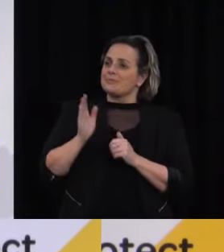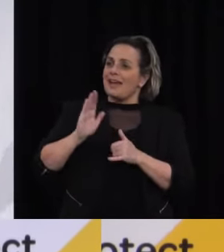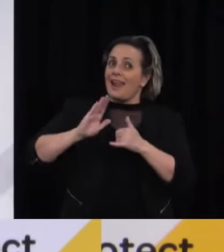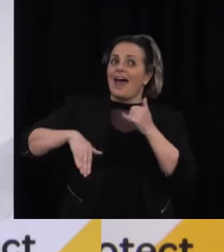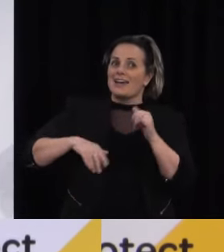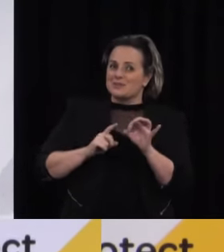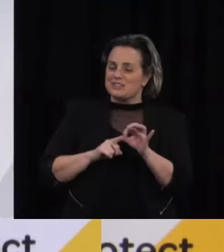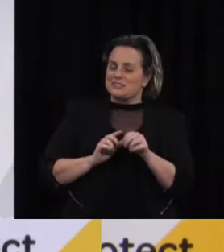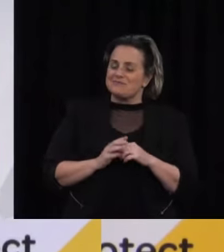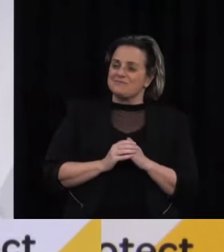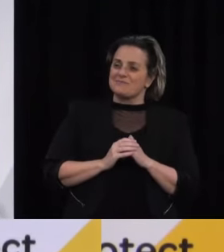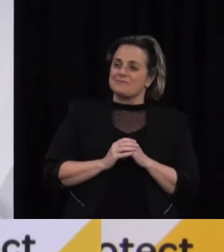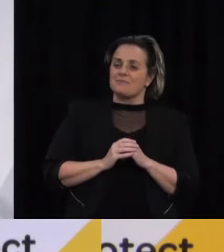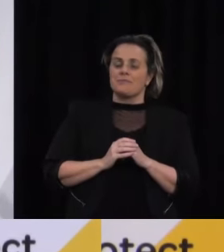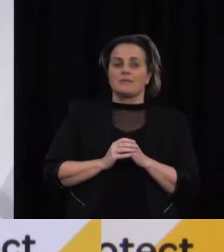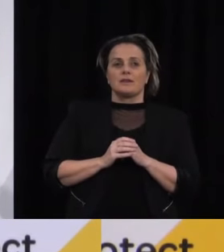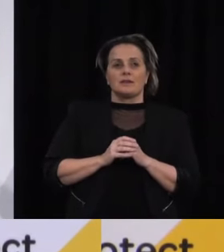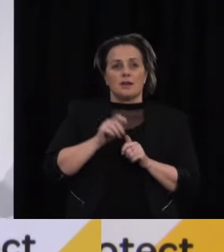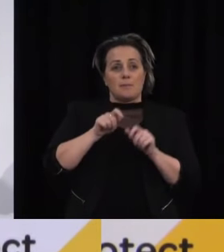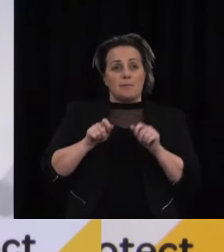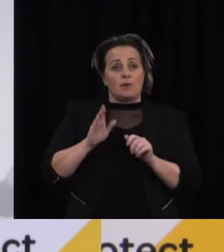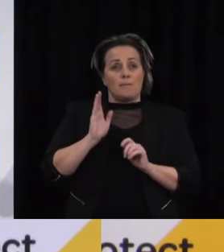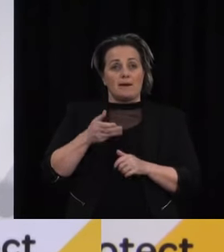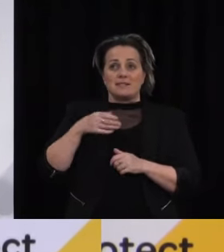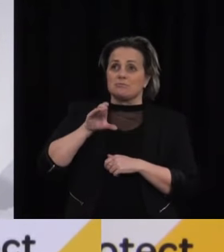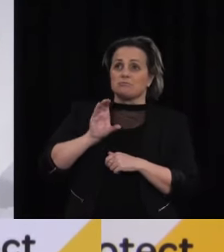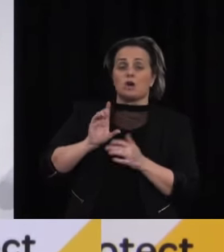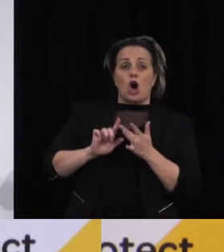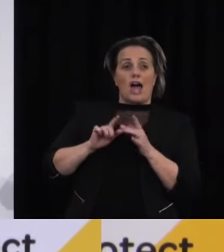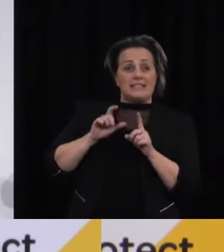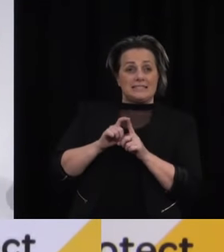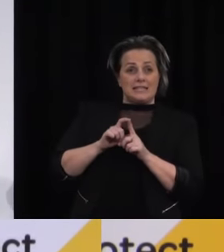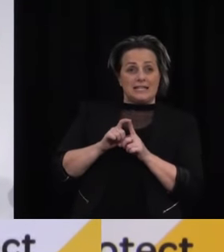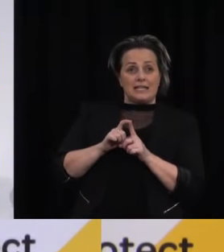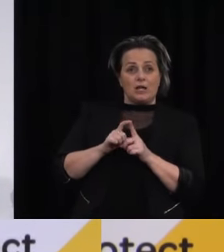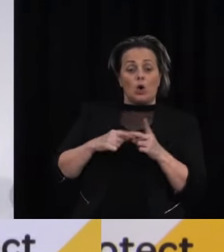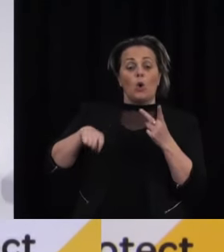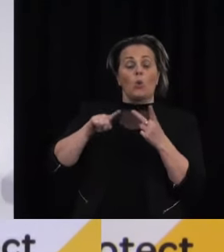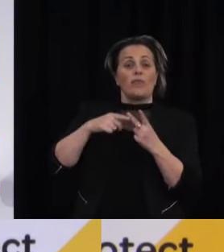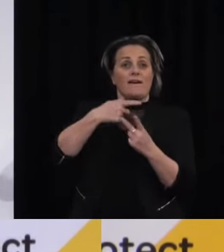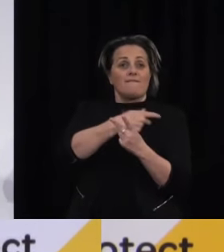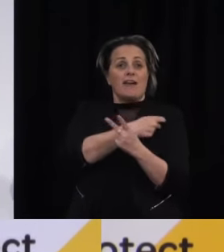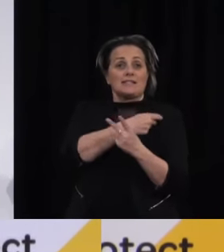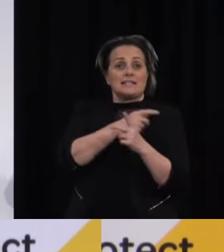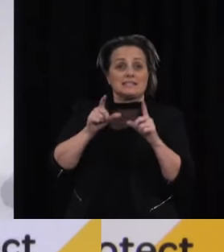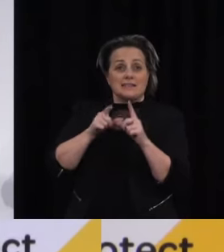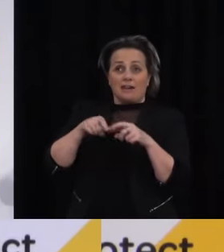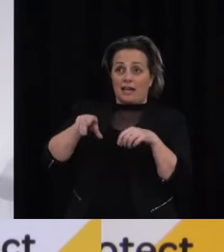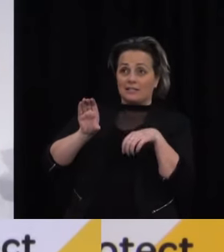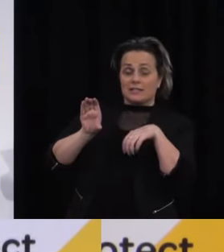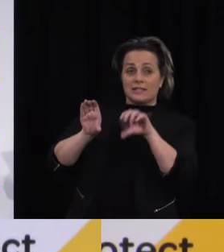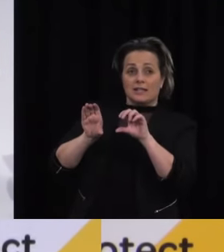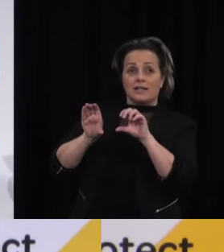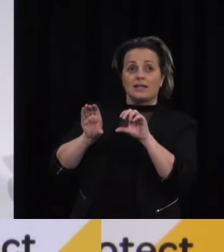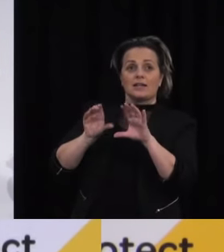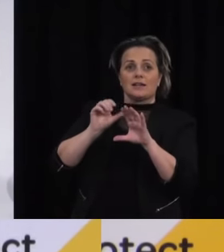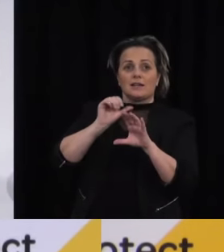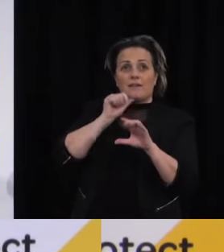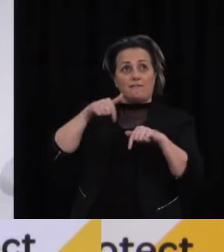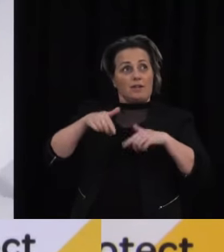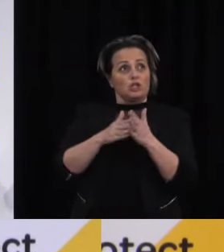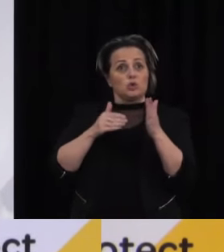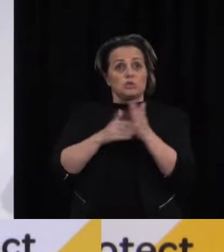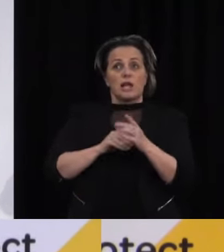question. Will people have to provide ID alongside a vaccine certificate when they're rolled out in a domestic setting?